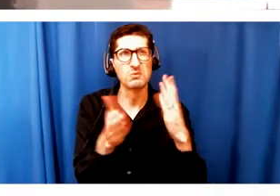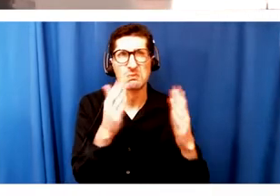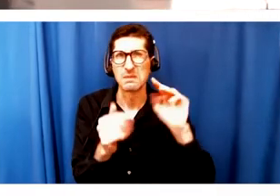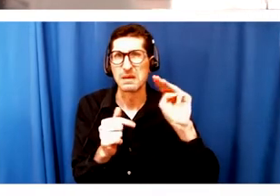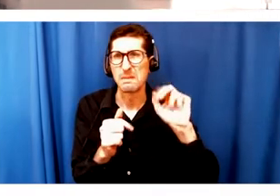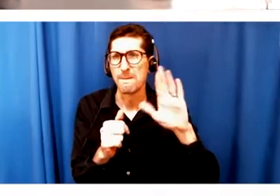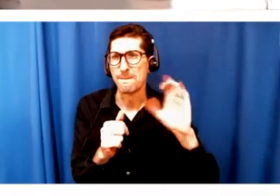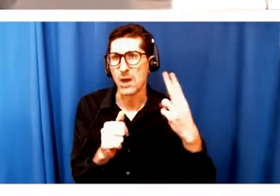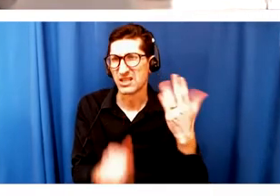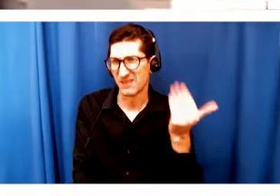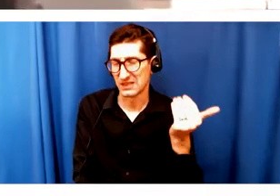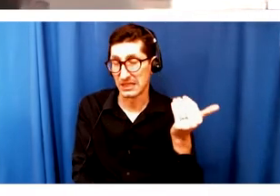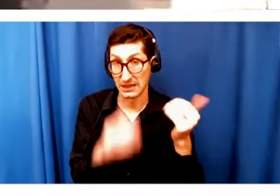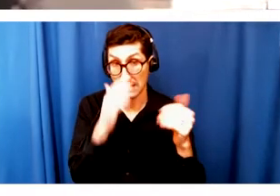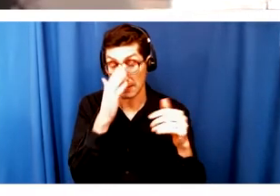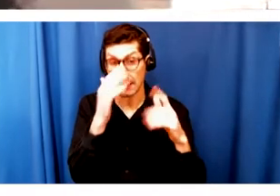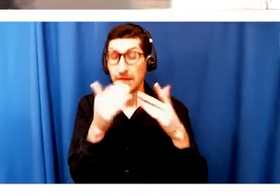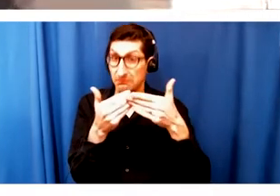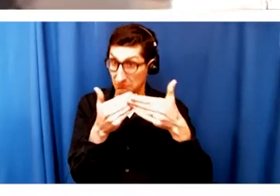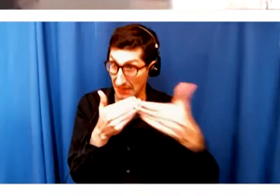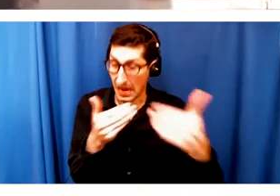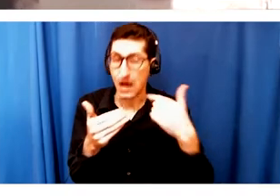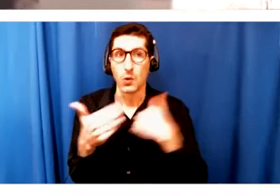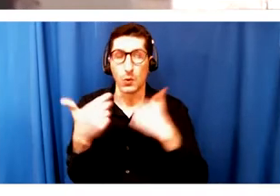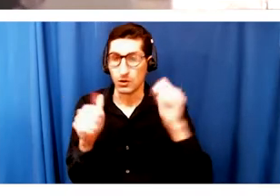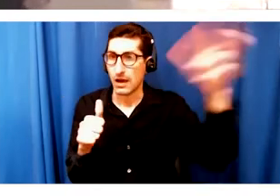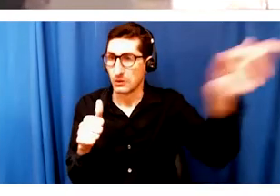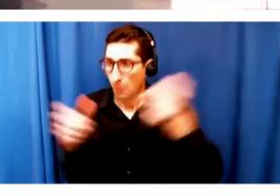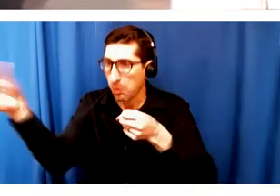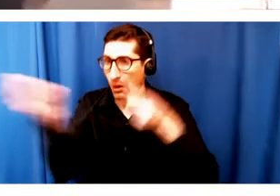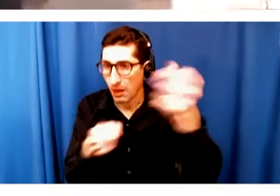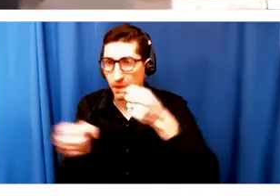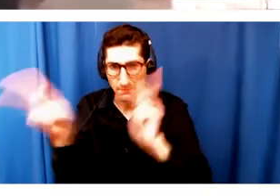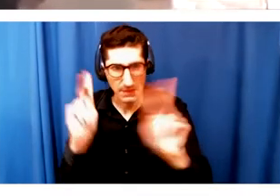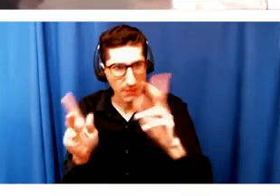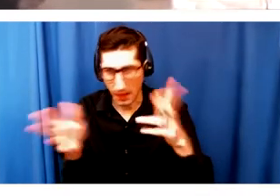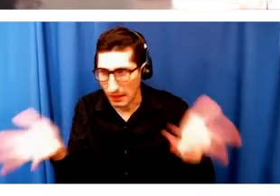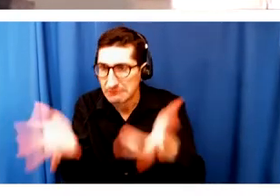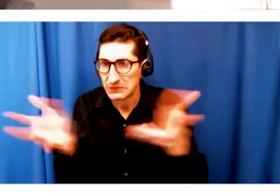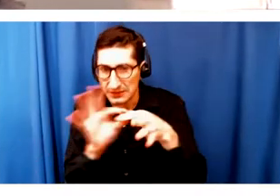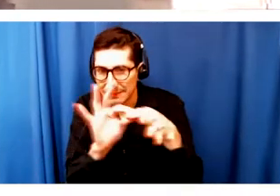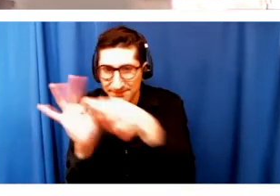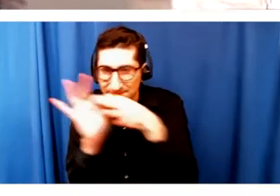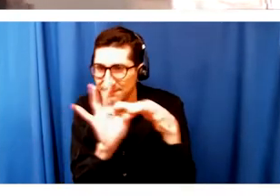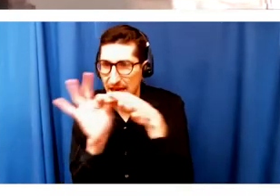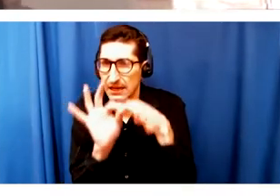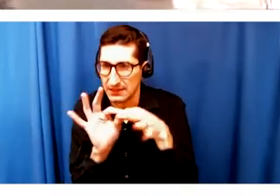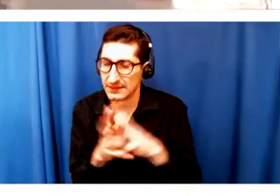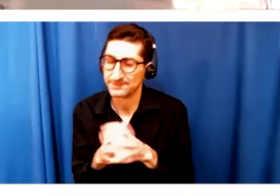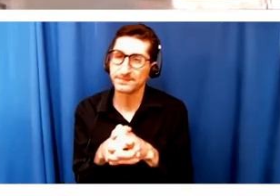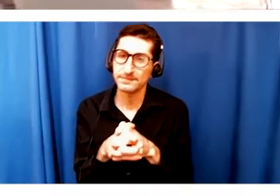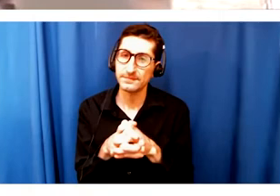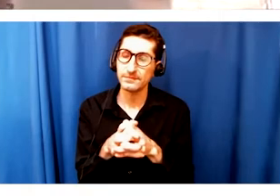We've been trying to put people in the room and helping connect everyone and tying threads together. So, with all of these other, like, micro